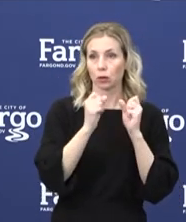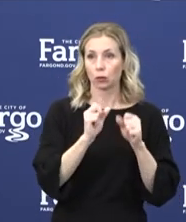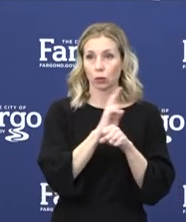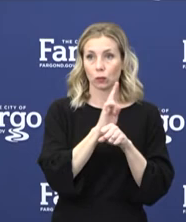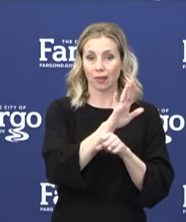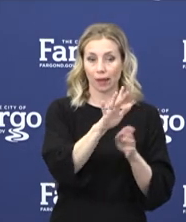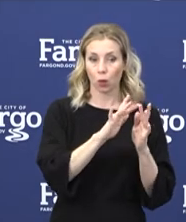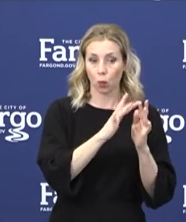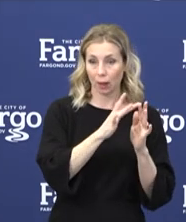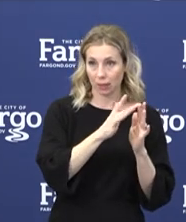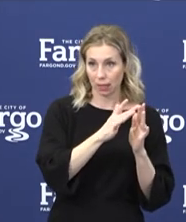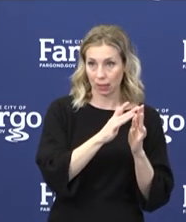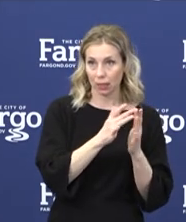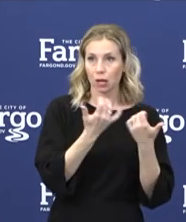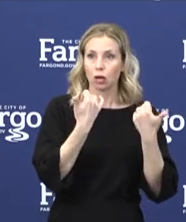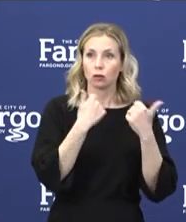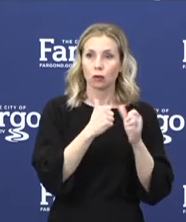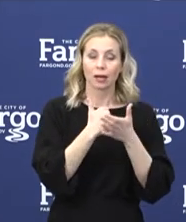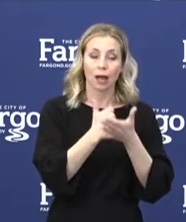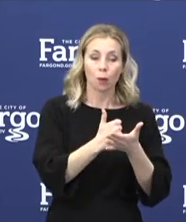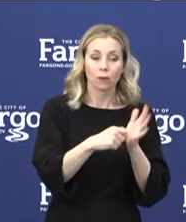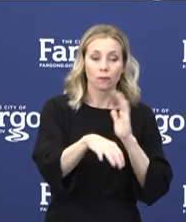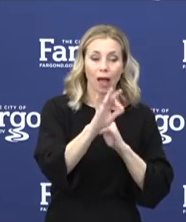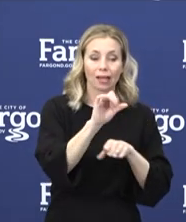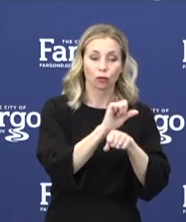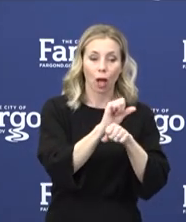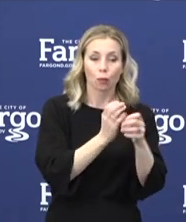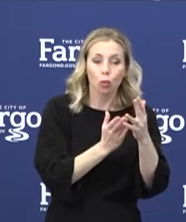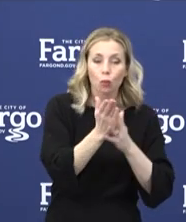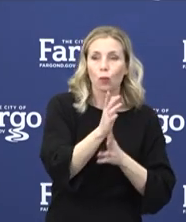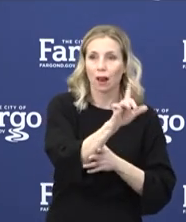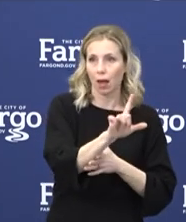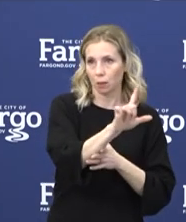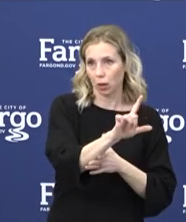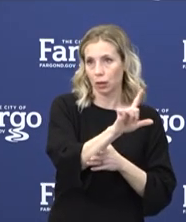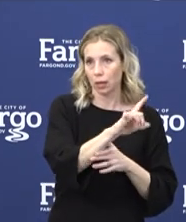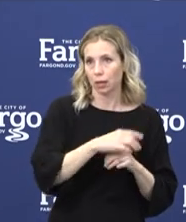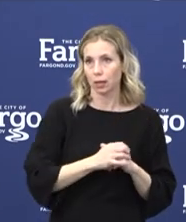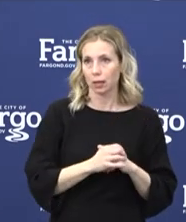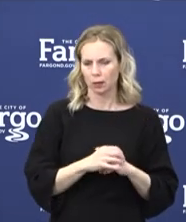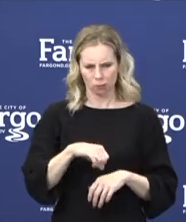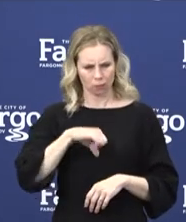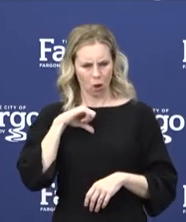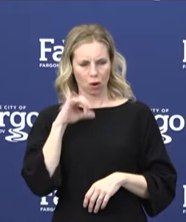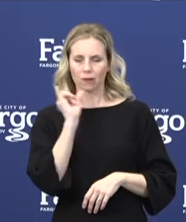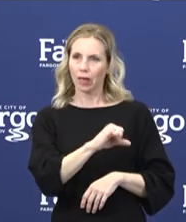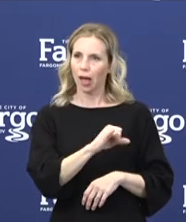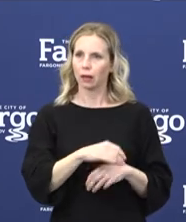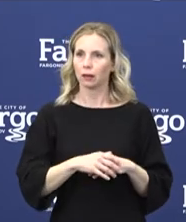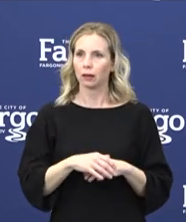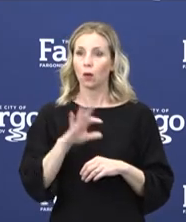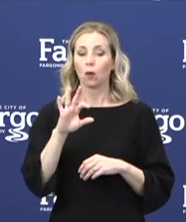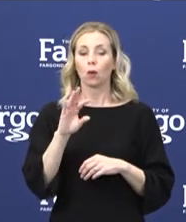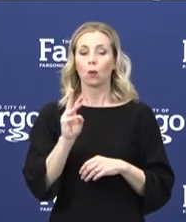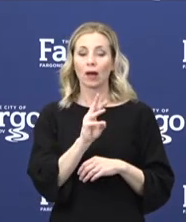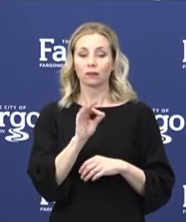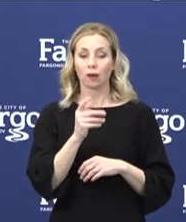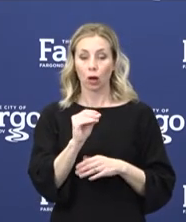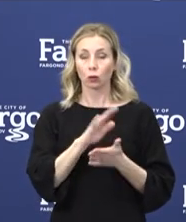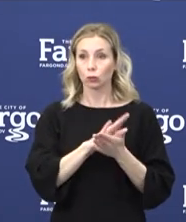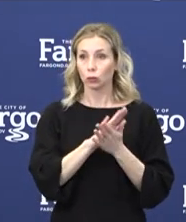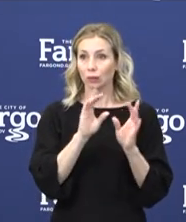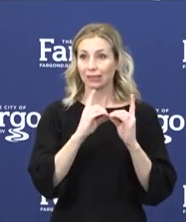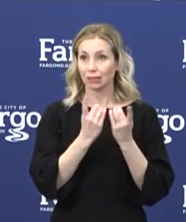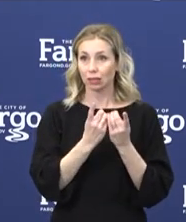where they're trying to assist people in finding jobs through the library. We're very proud of that. The West Fargo school district from day one